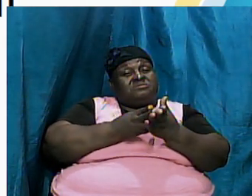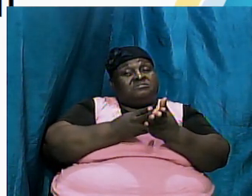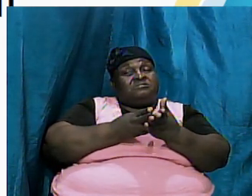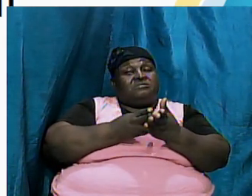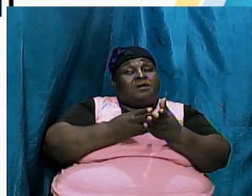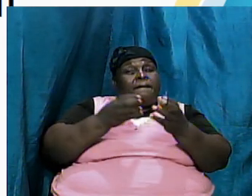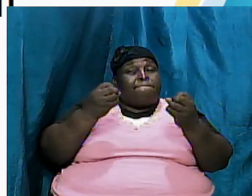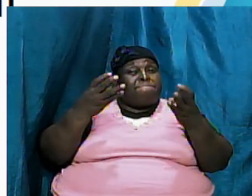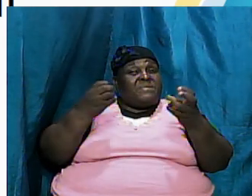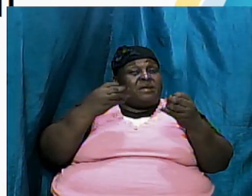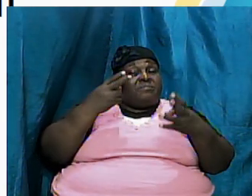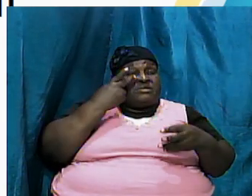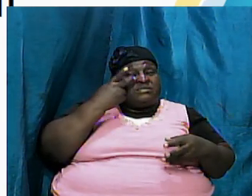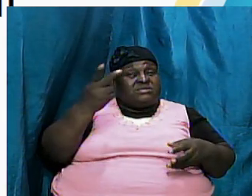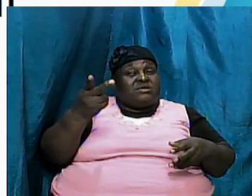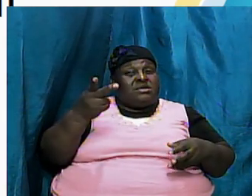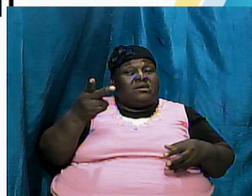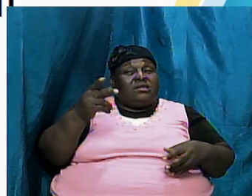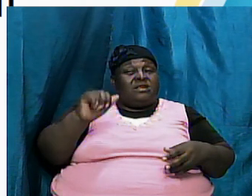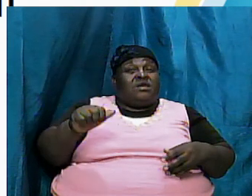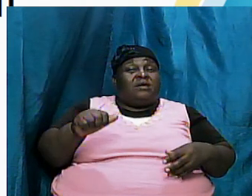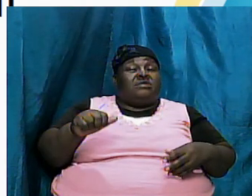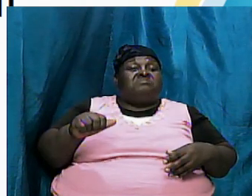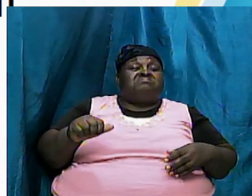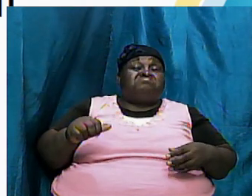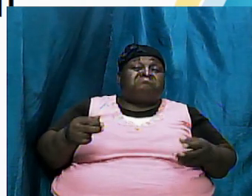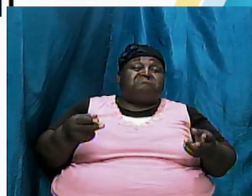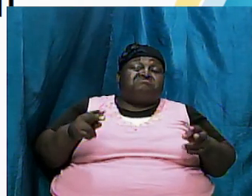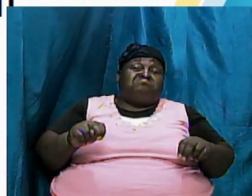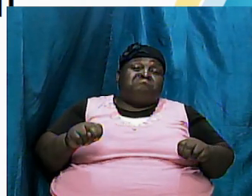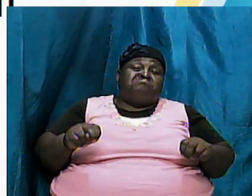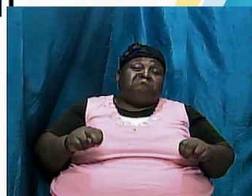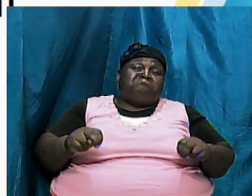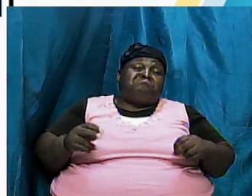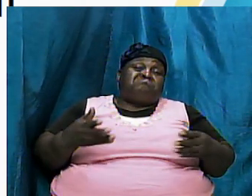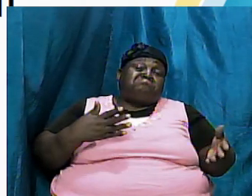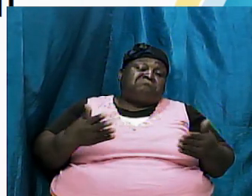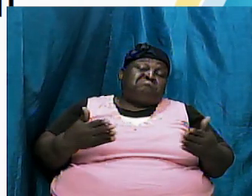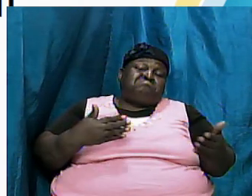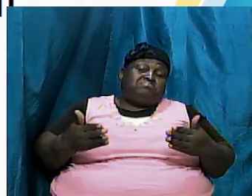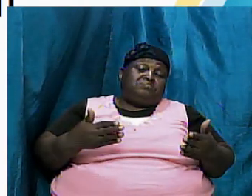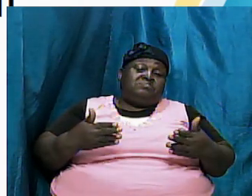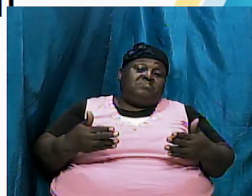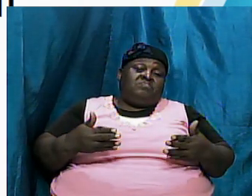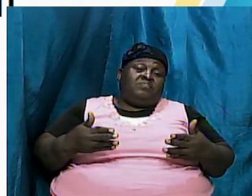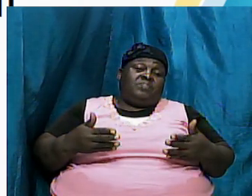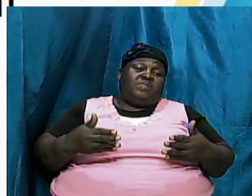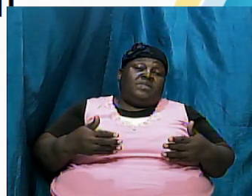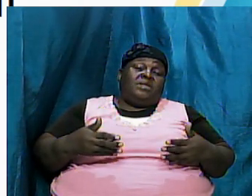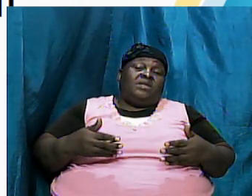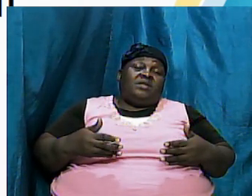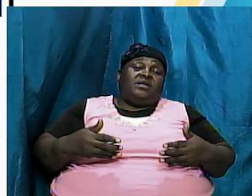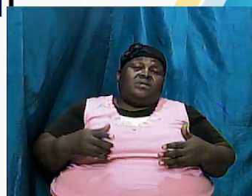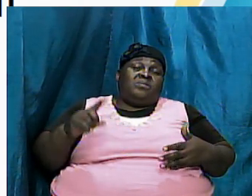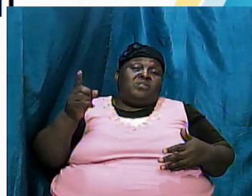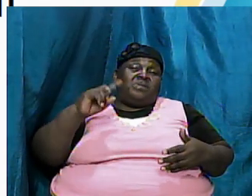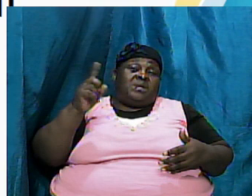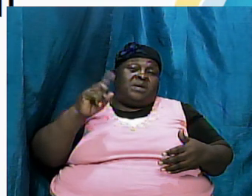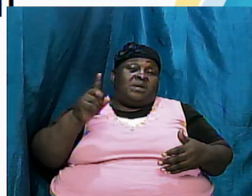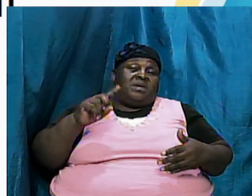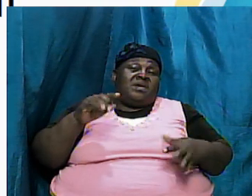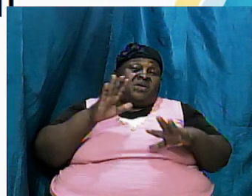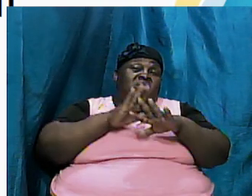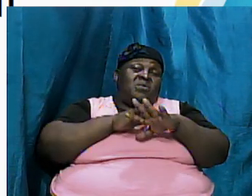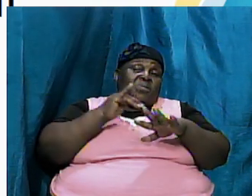you see that this might have been an era where they